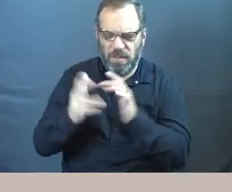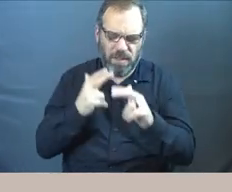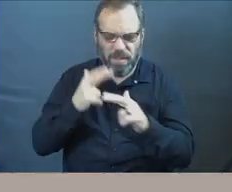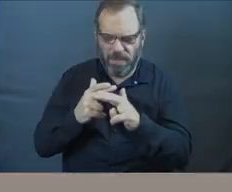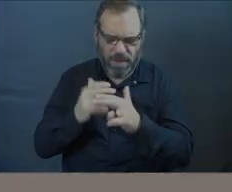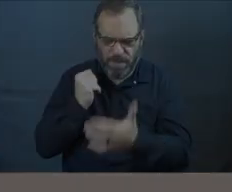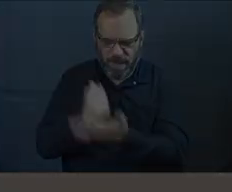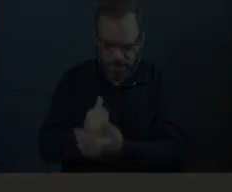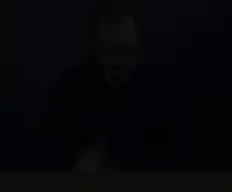name. Amen.